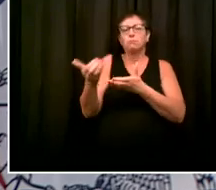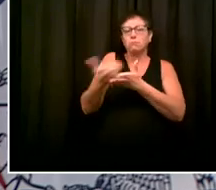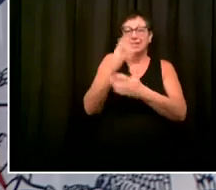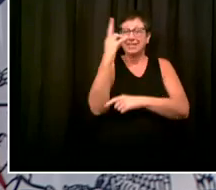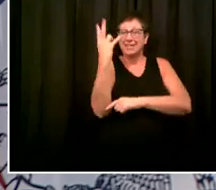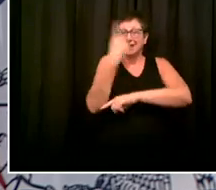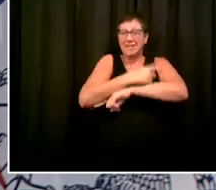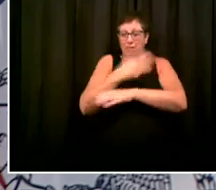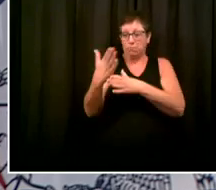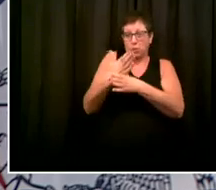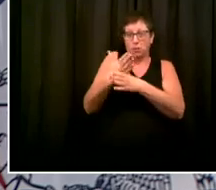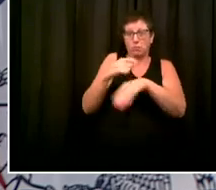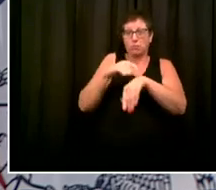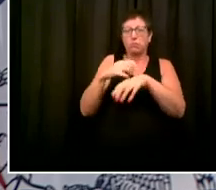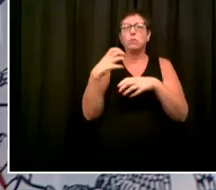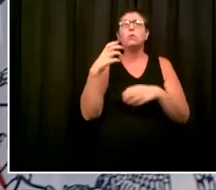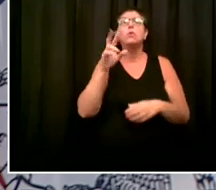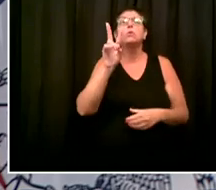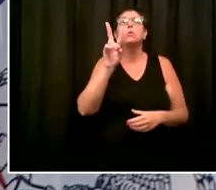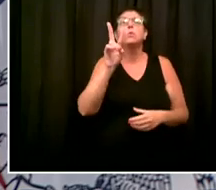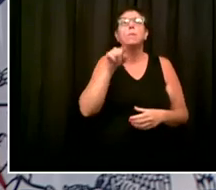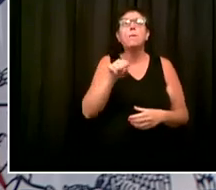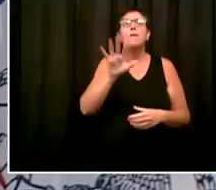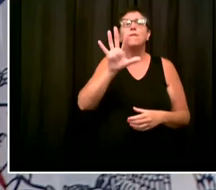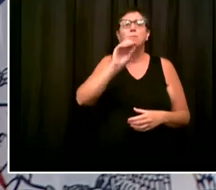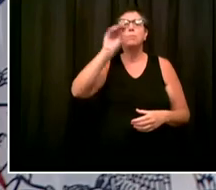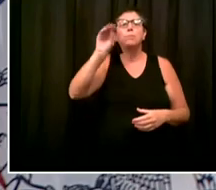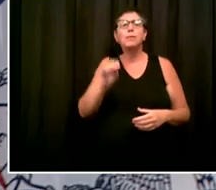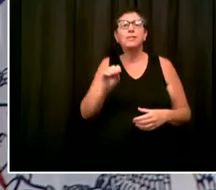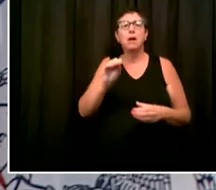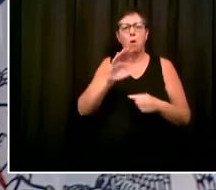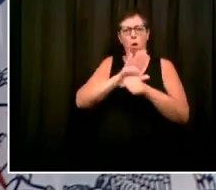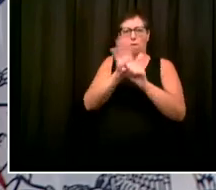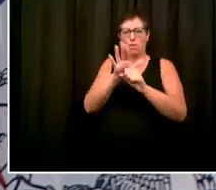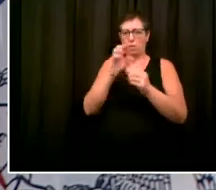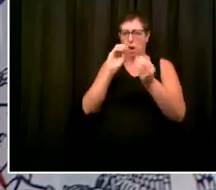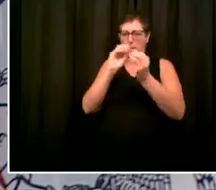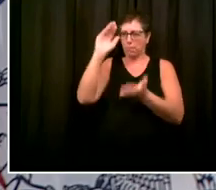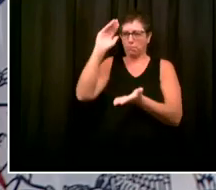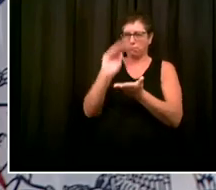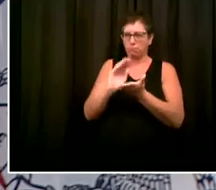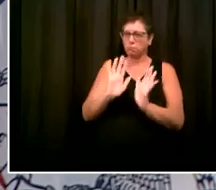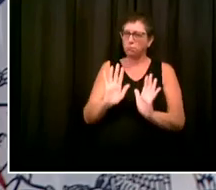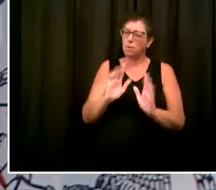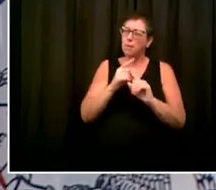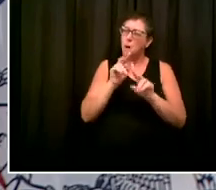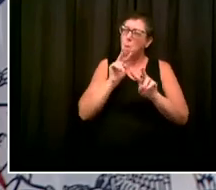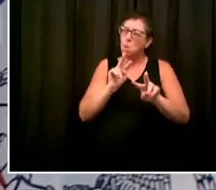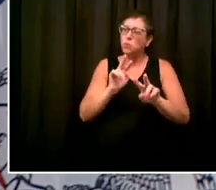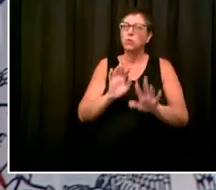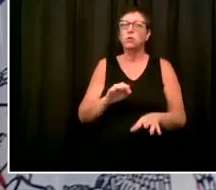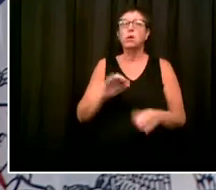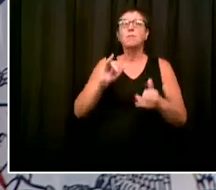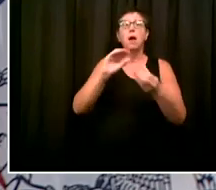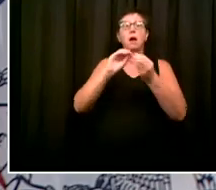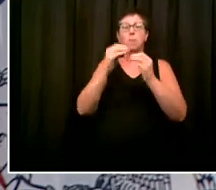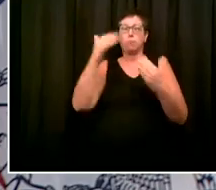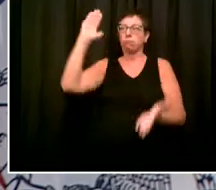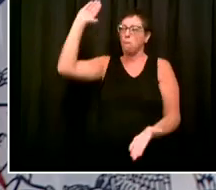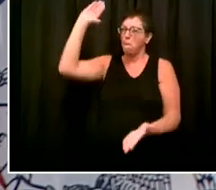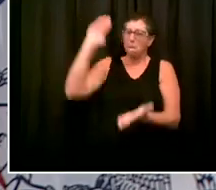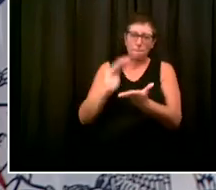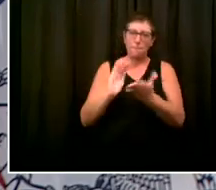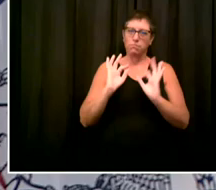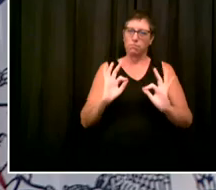And this is a really good sign that that additional outreach, that additional testing allowed us to get a fuller picture and also encourage